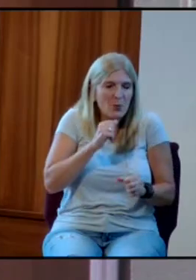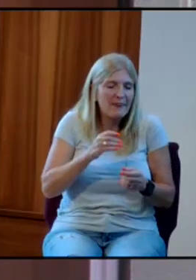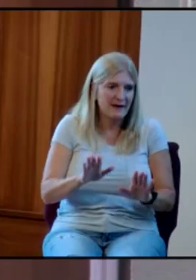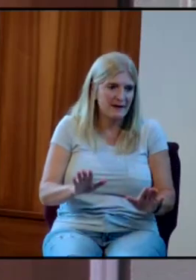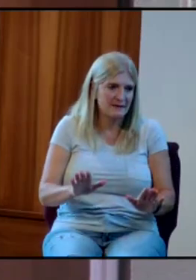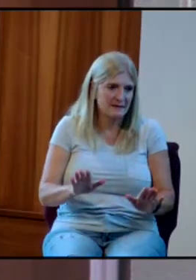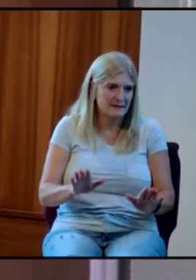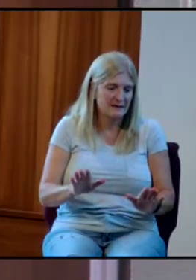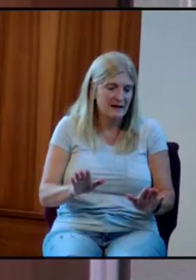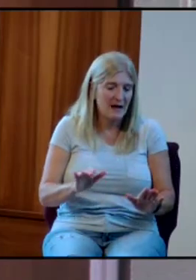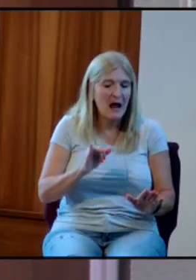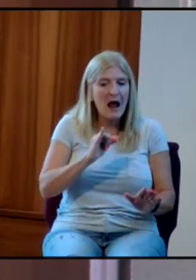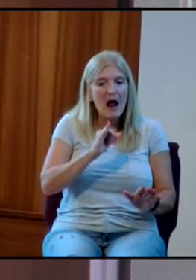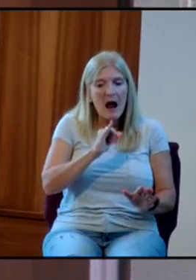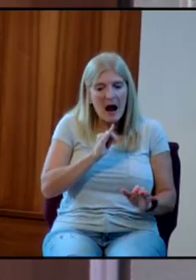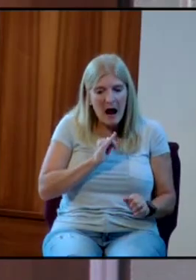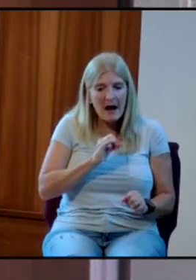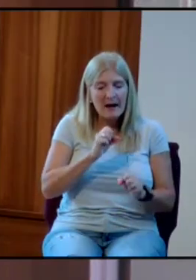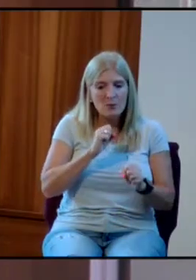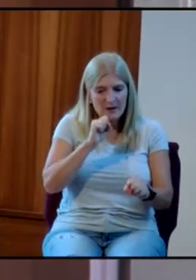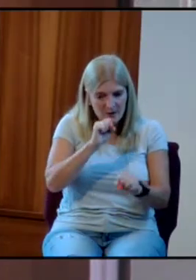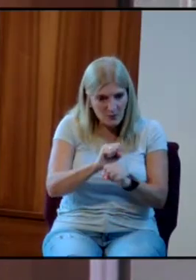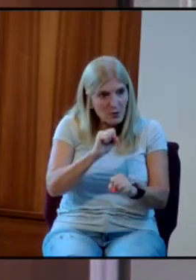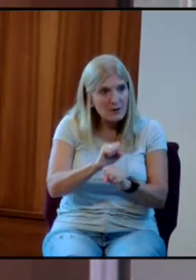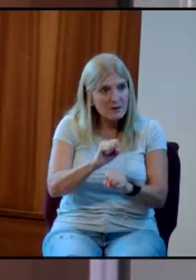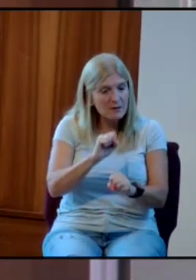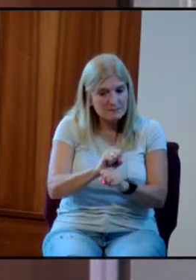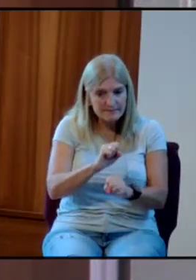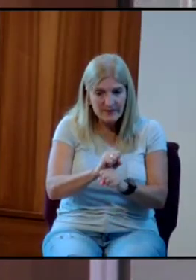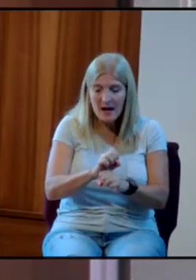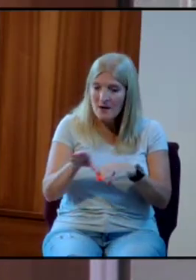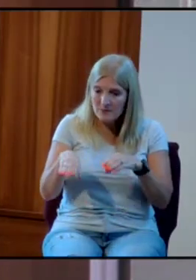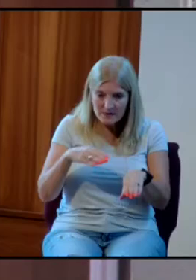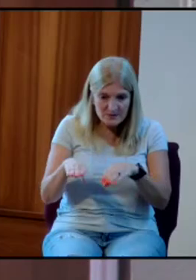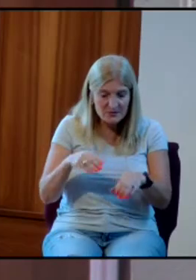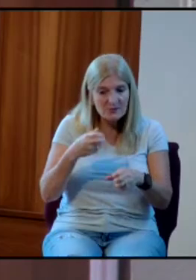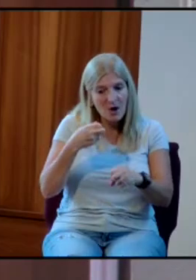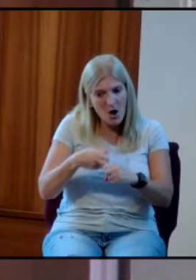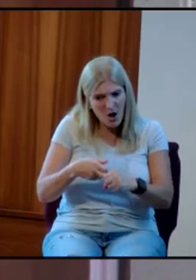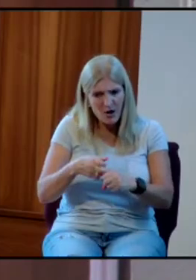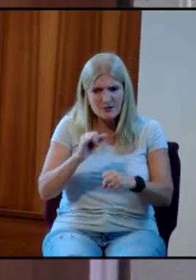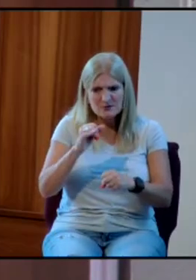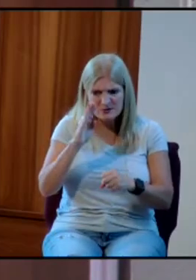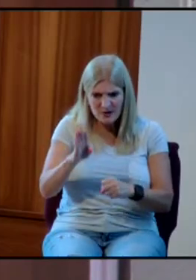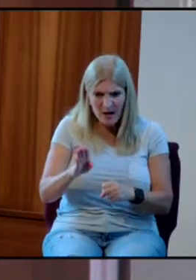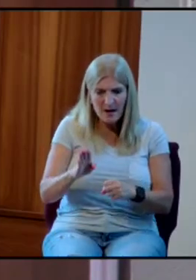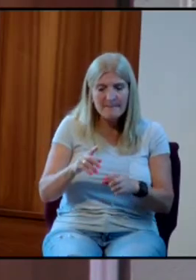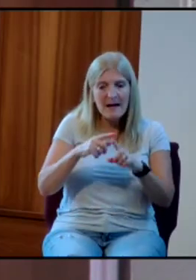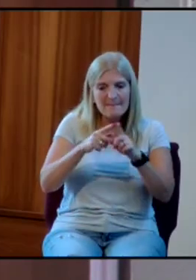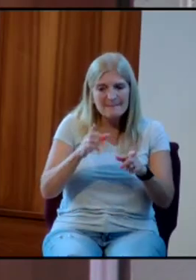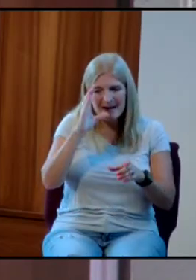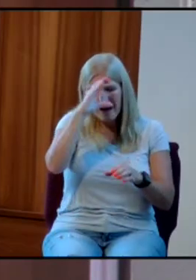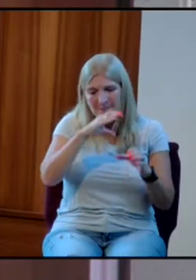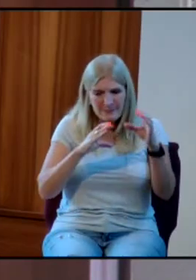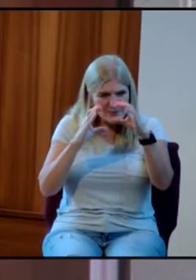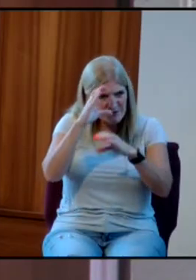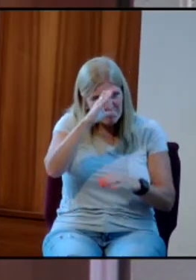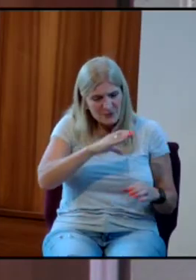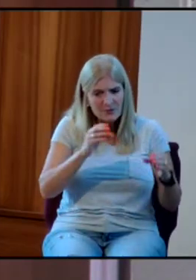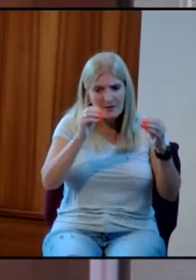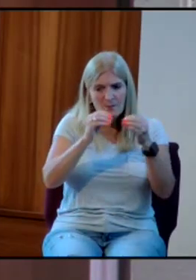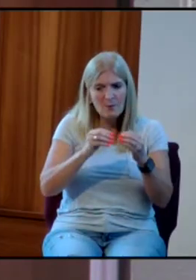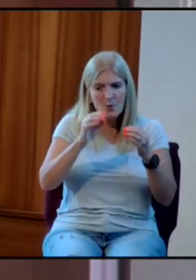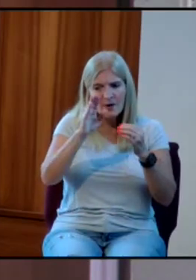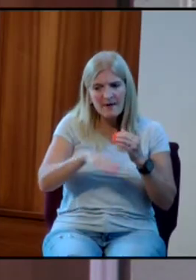That's not, I'm gonna, I'm gonna go to work and I'm gonna do everything I have to do, but I'm pursuing more than just